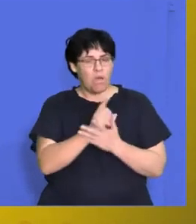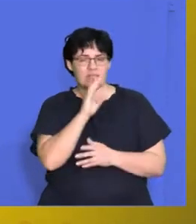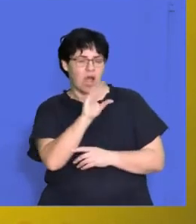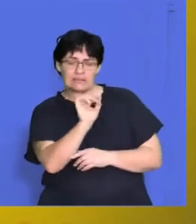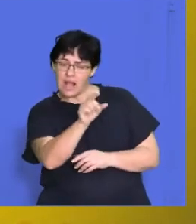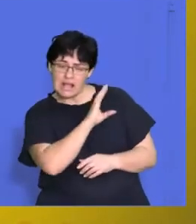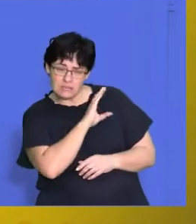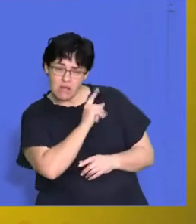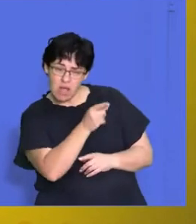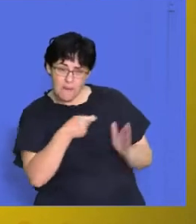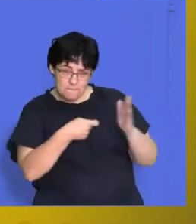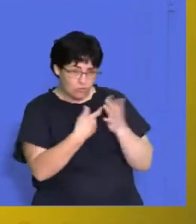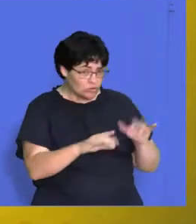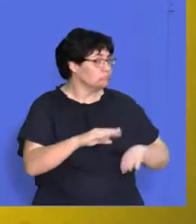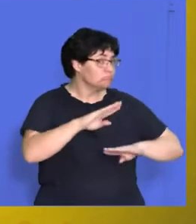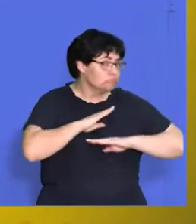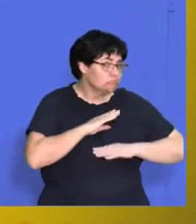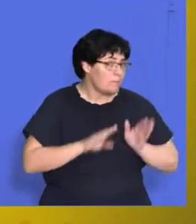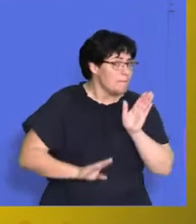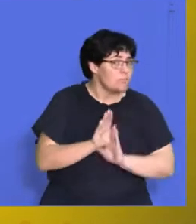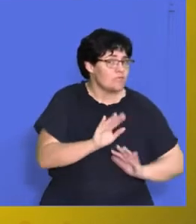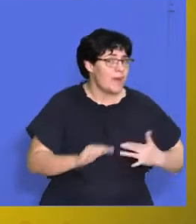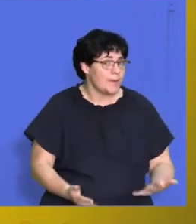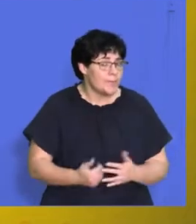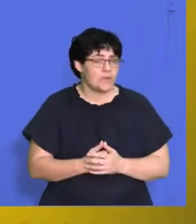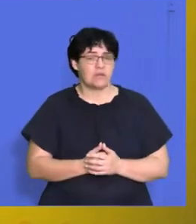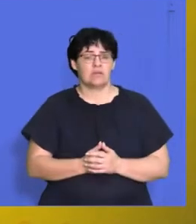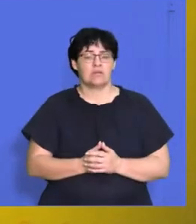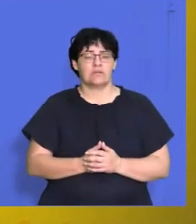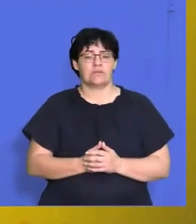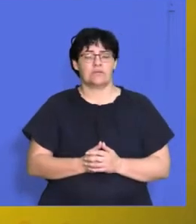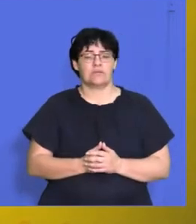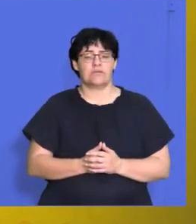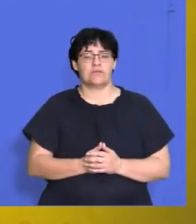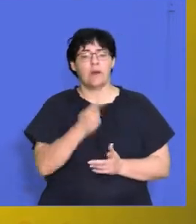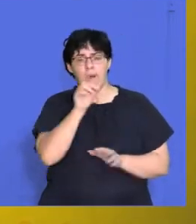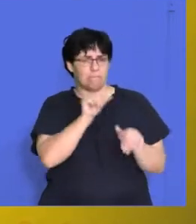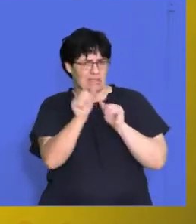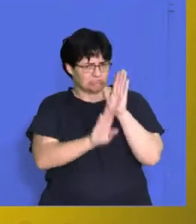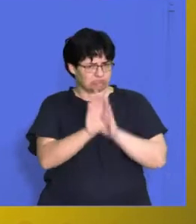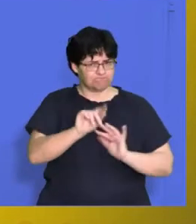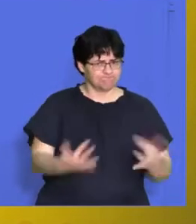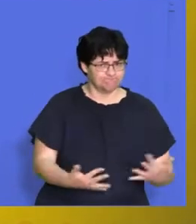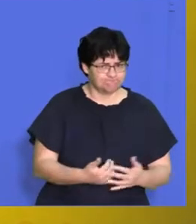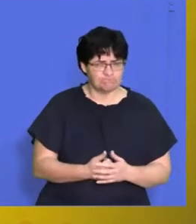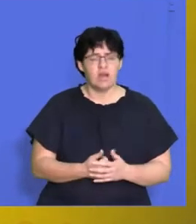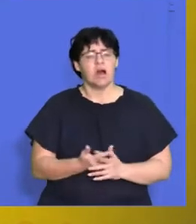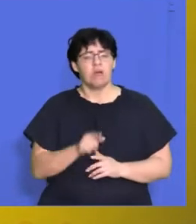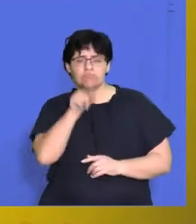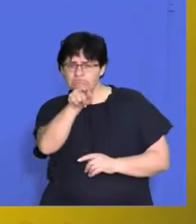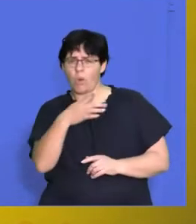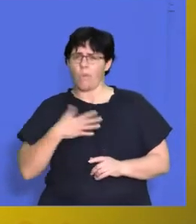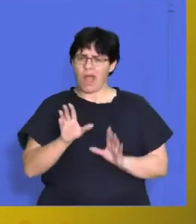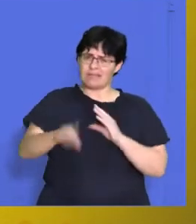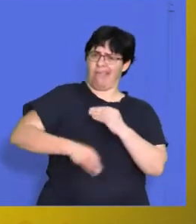their customers how can we improve? How can we make this better? What are you